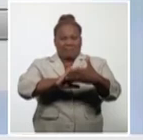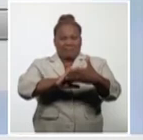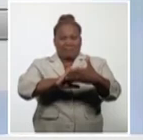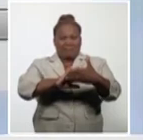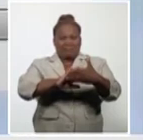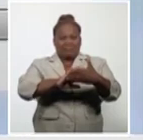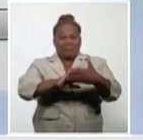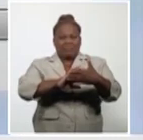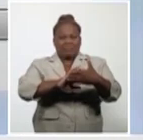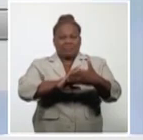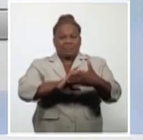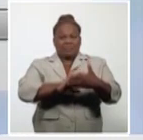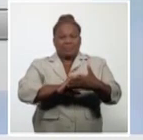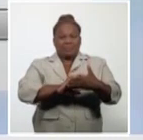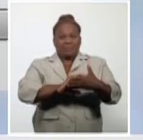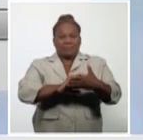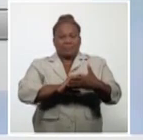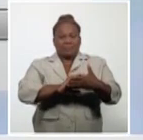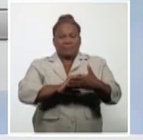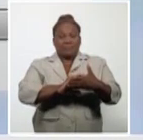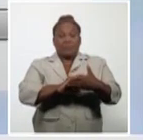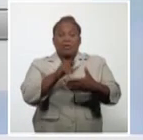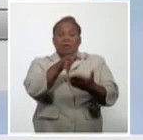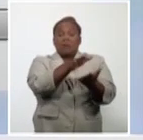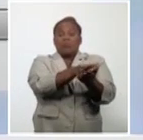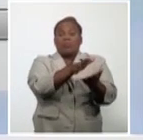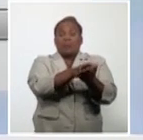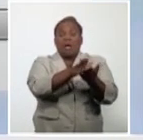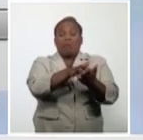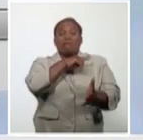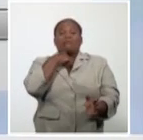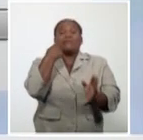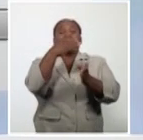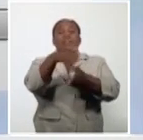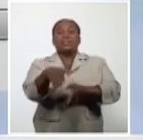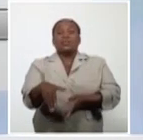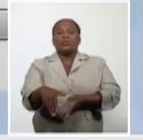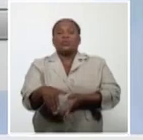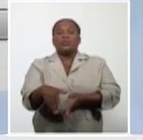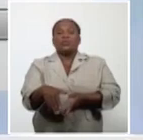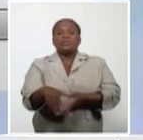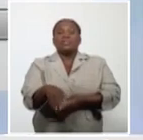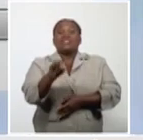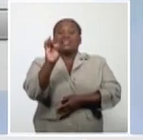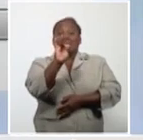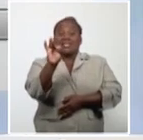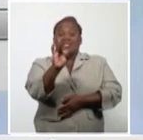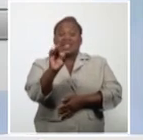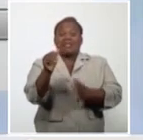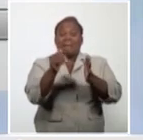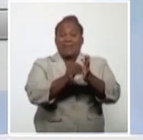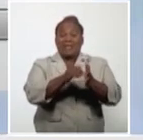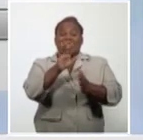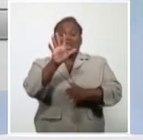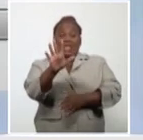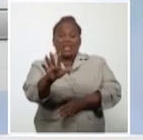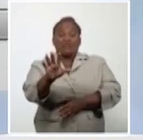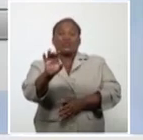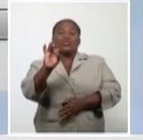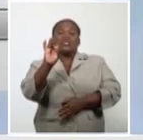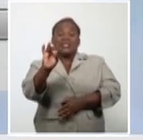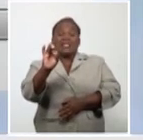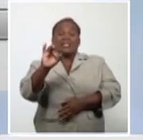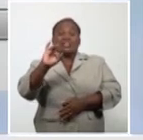and it has a cumulative death toll of 77,578,